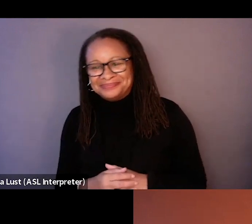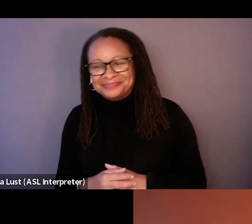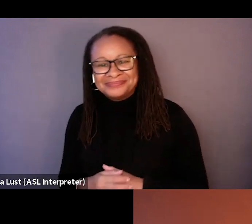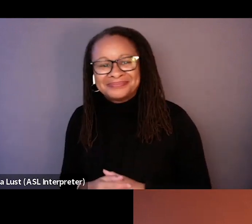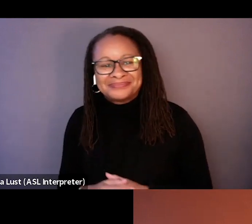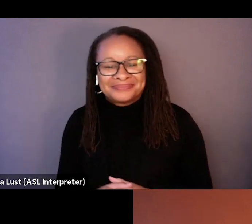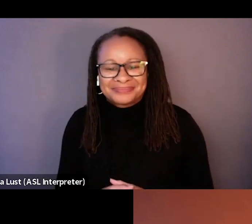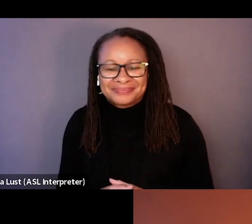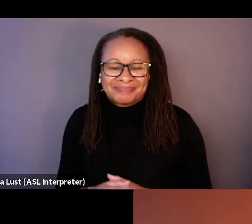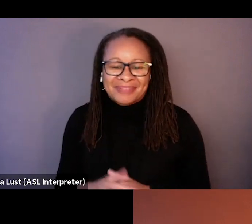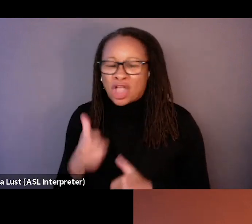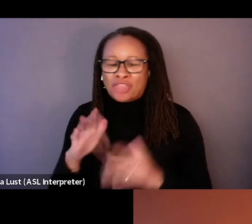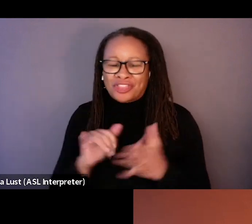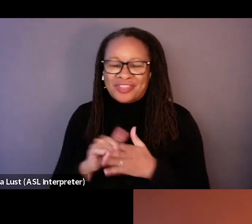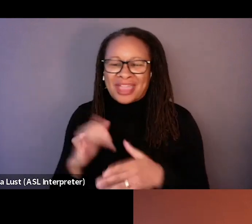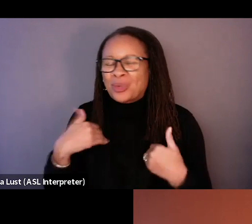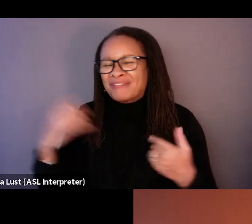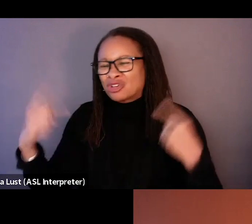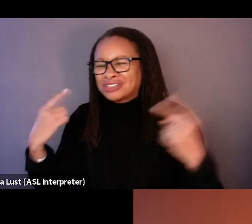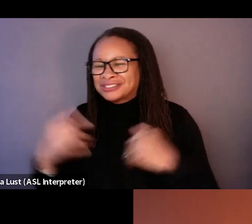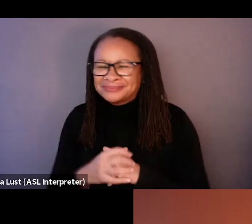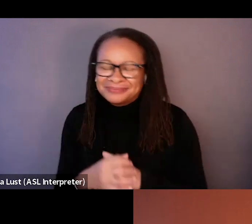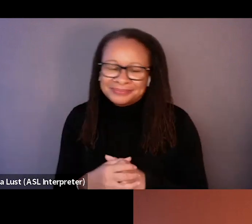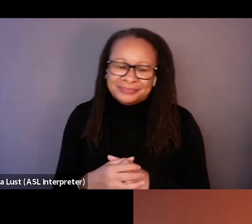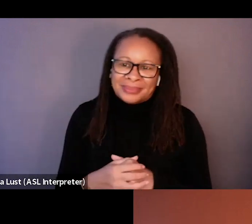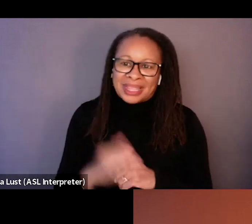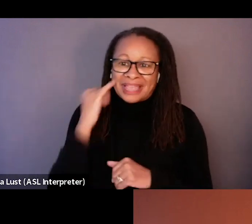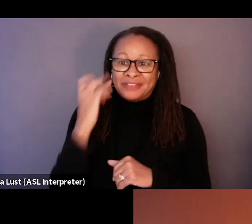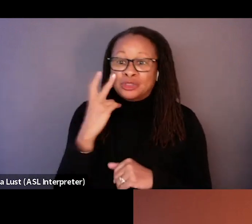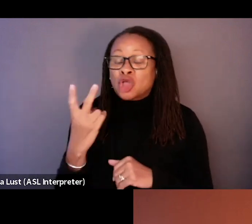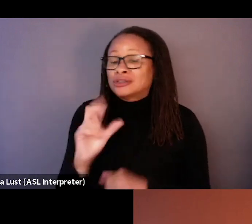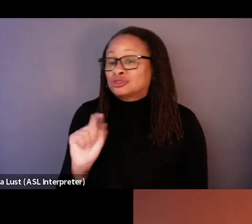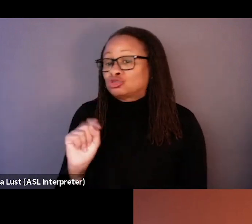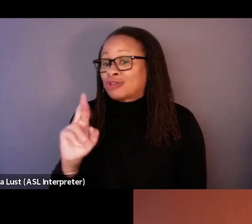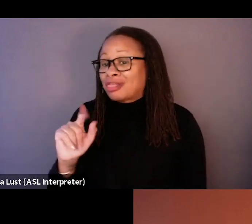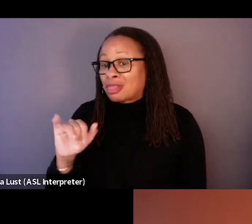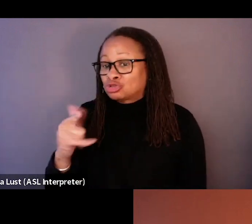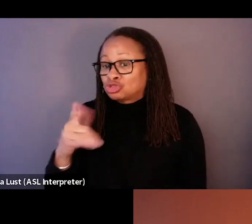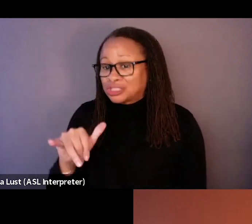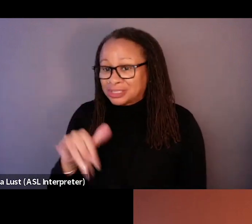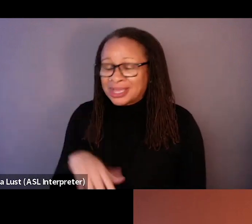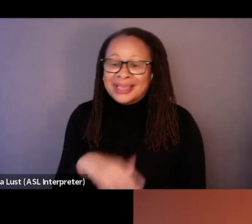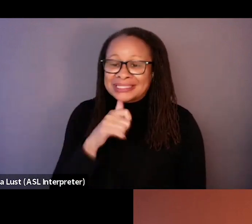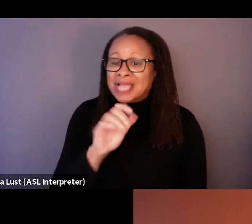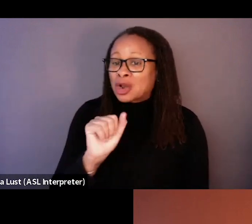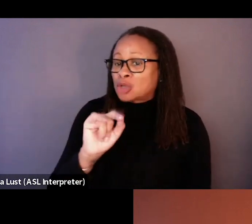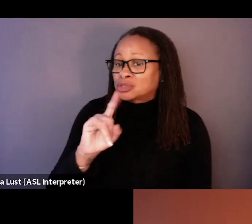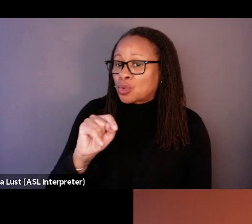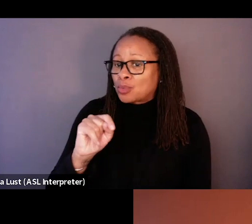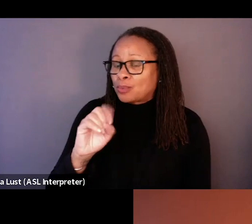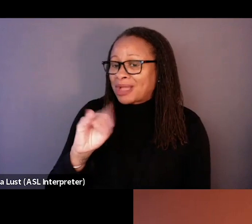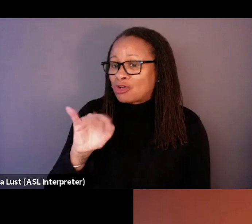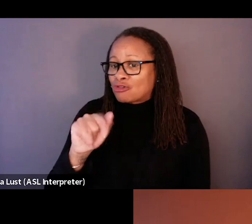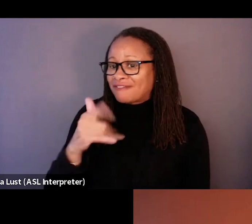you know, beside that we had like crazy. I mean, if you, if you saw the trilogy, it's not autobiographical, but it, but, but you could see